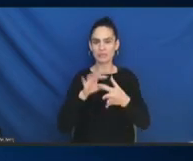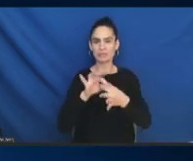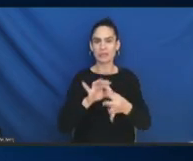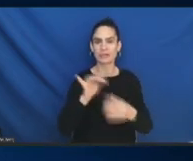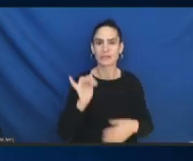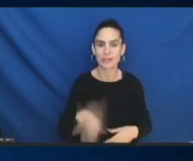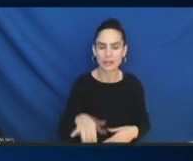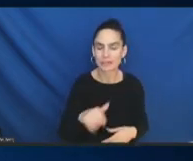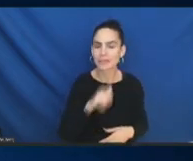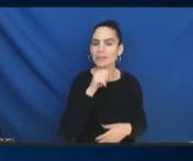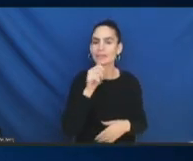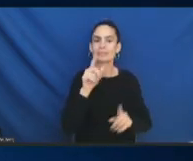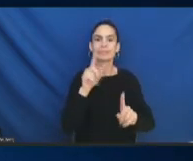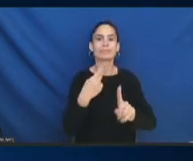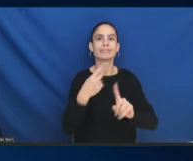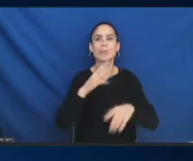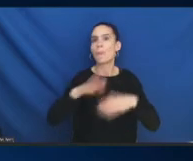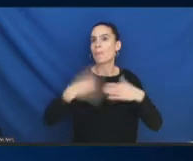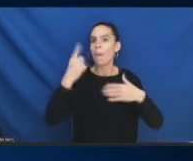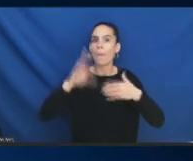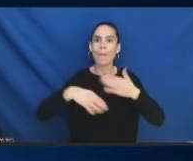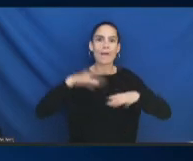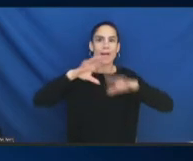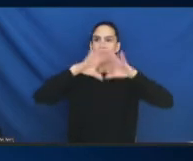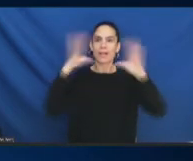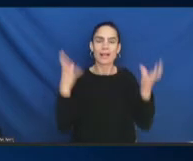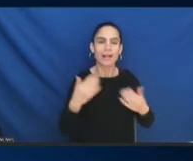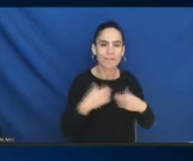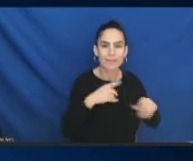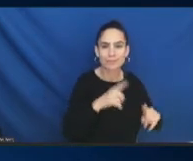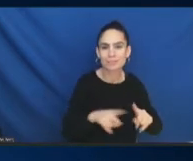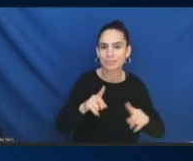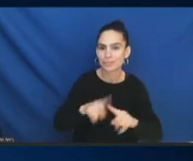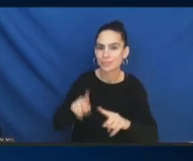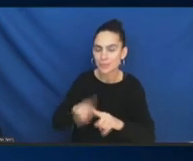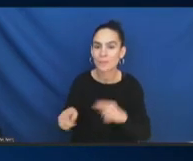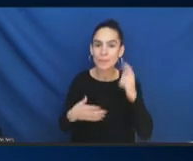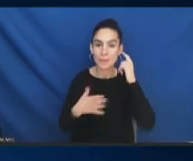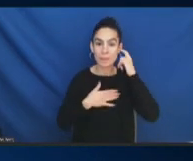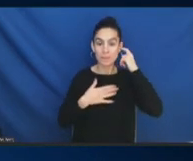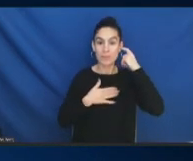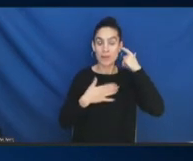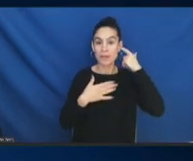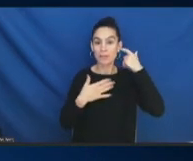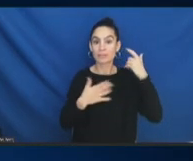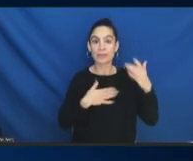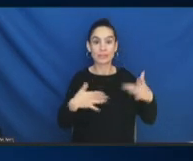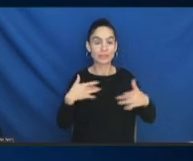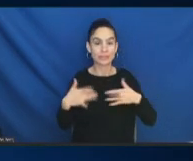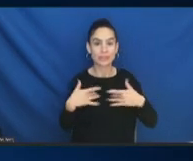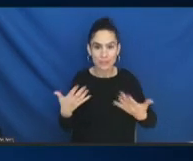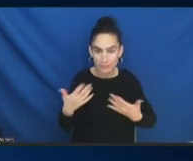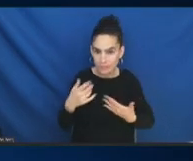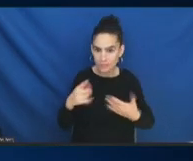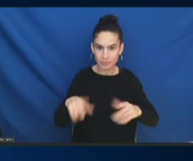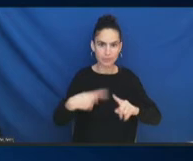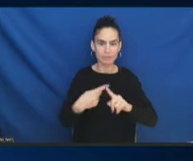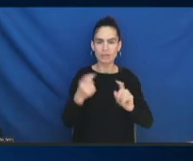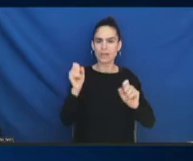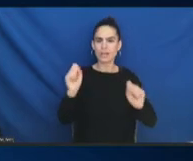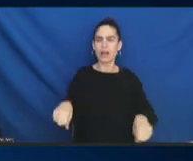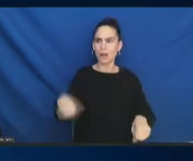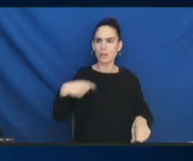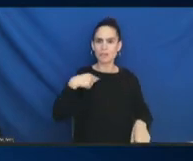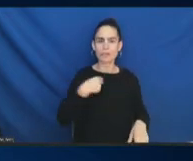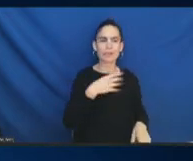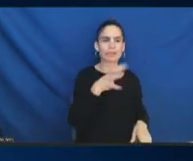finally, I think my concern is, at what point can we bring in communities who are doing a lot of work on the ground already?